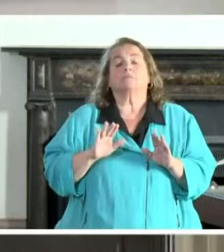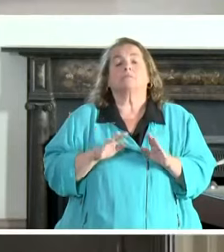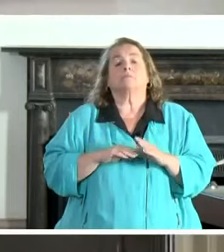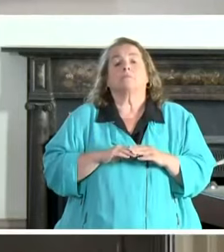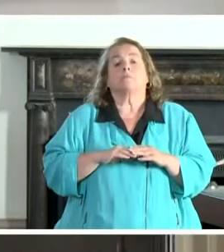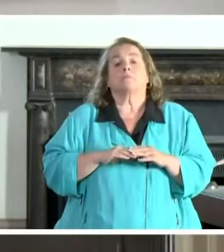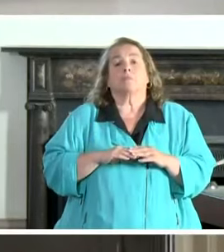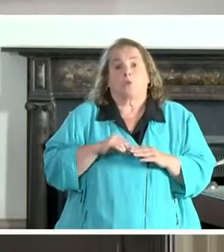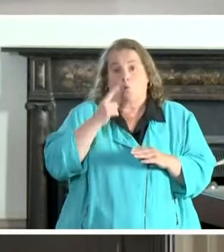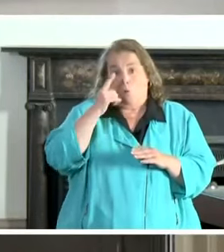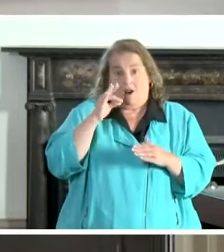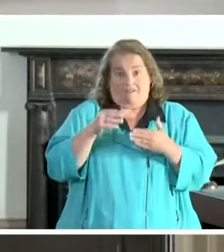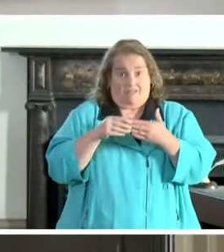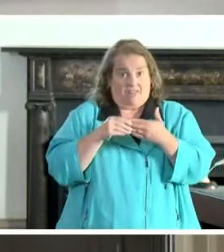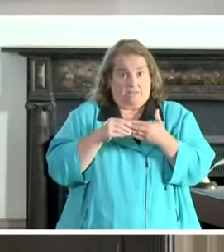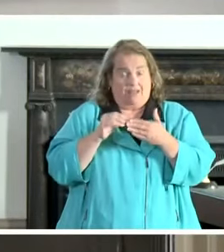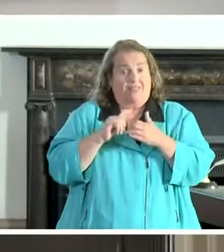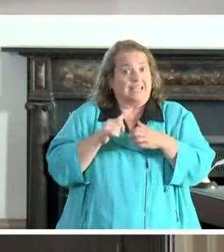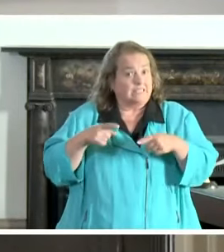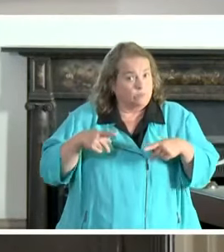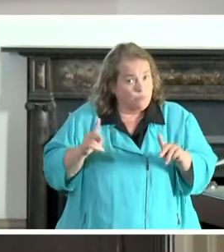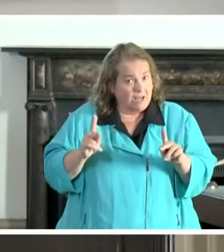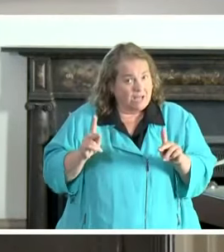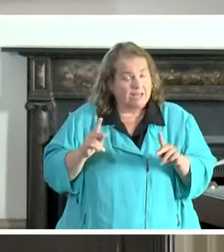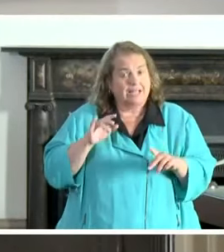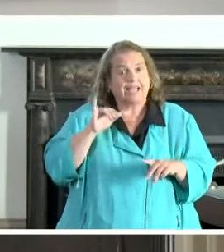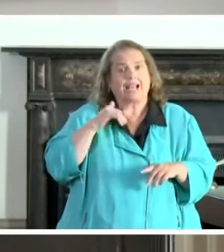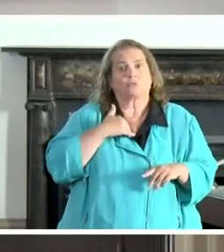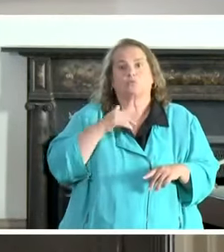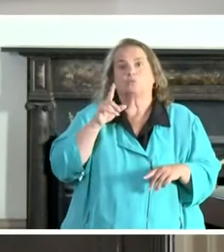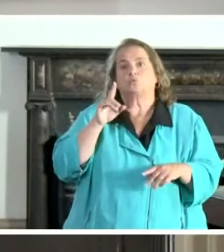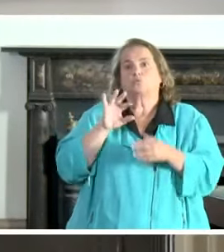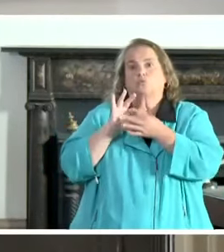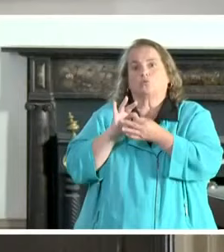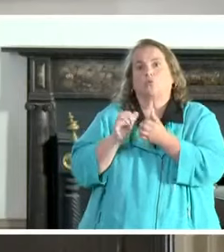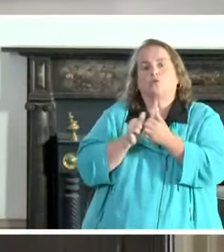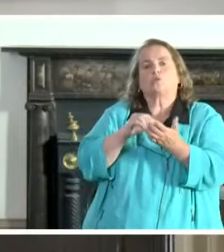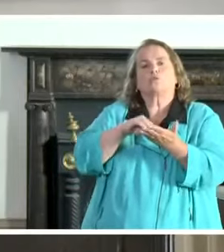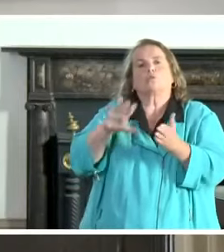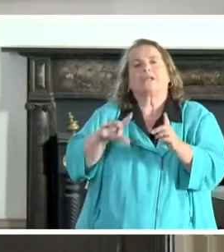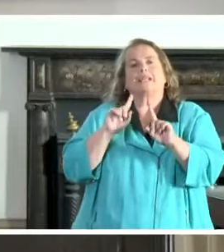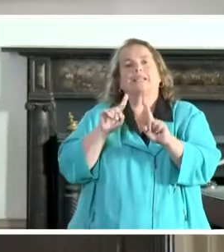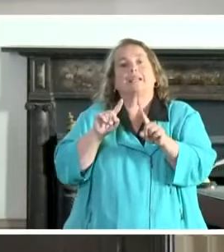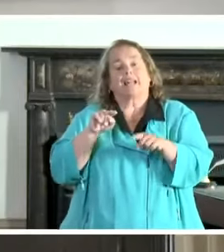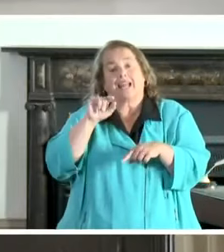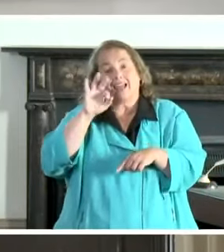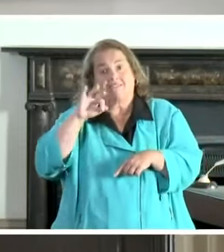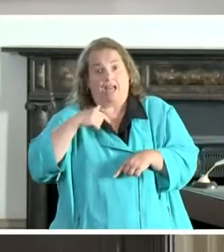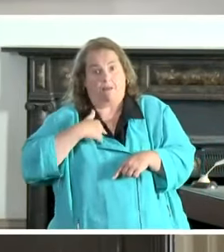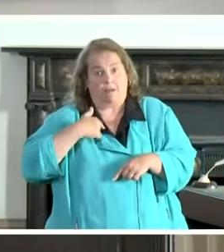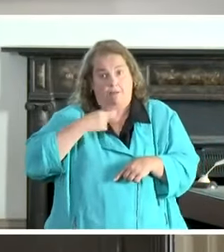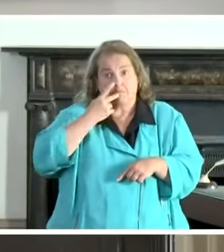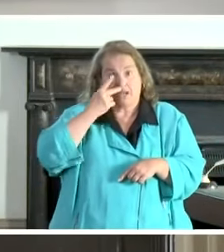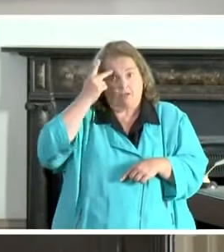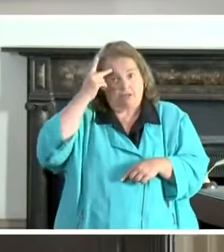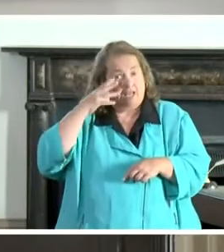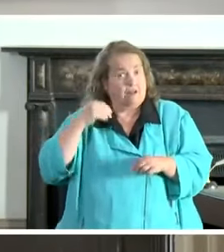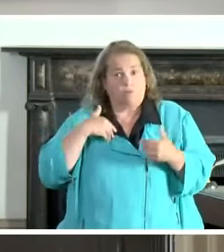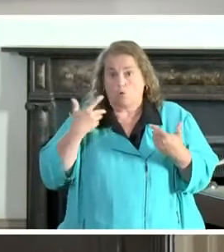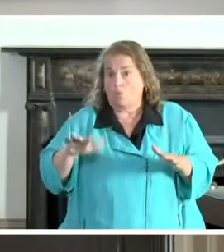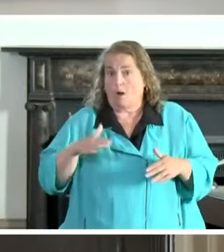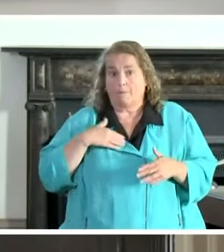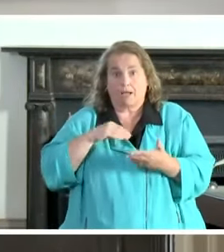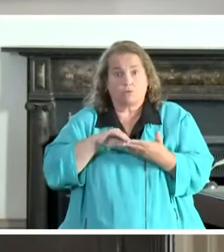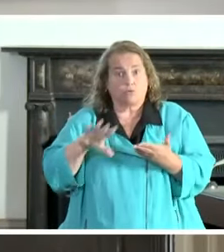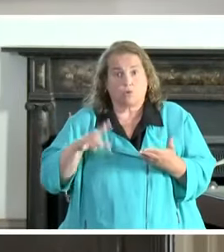one of the flexibilities that is allowed has to do with student attendance. And so if I'm a parent and I don't want my